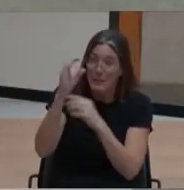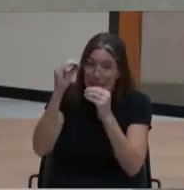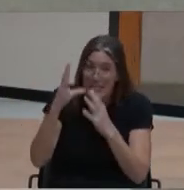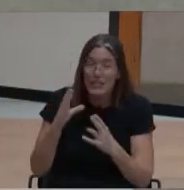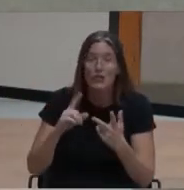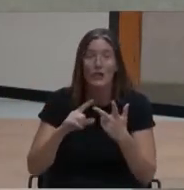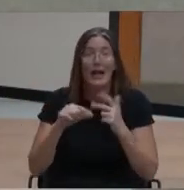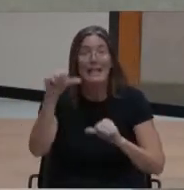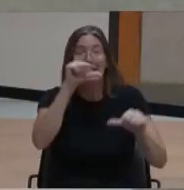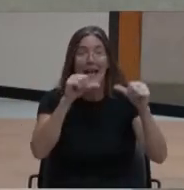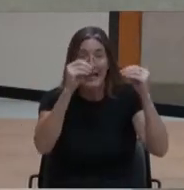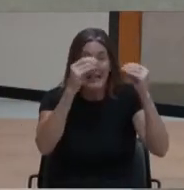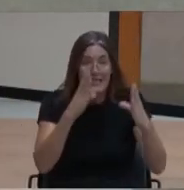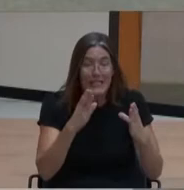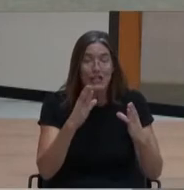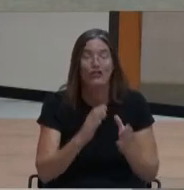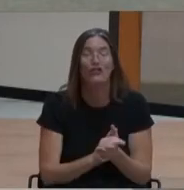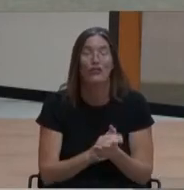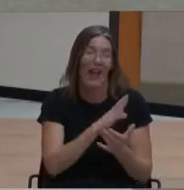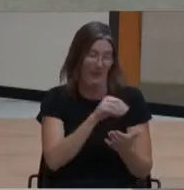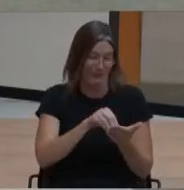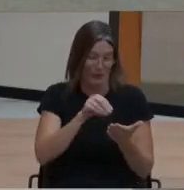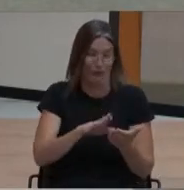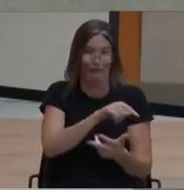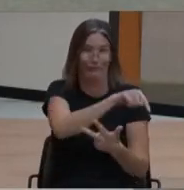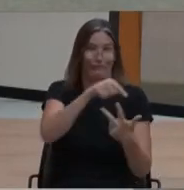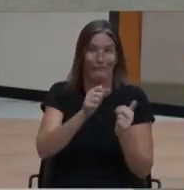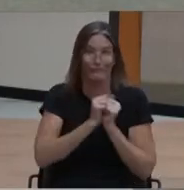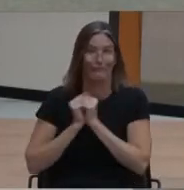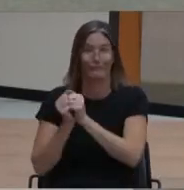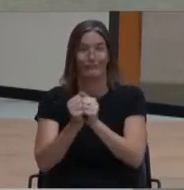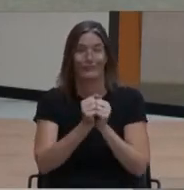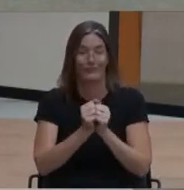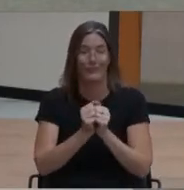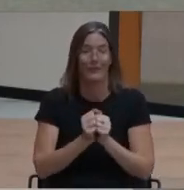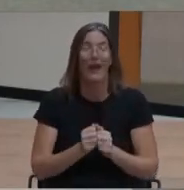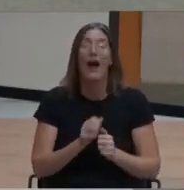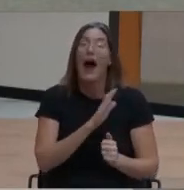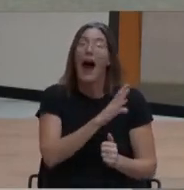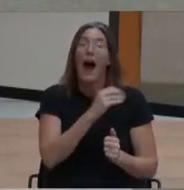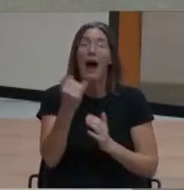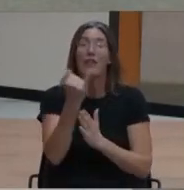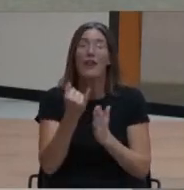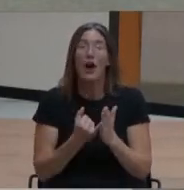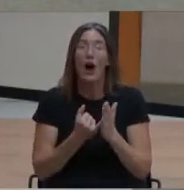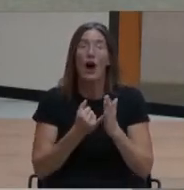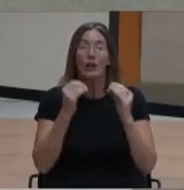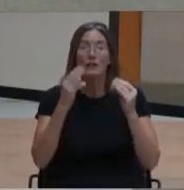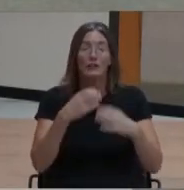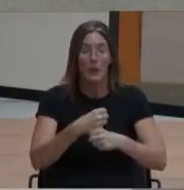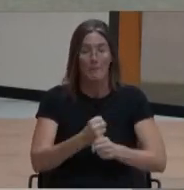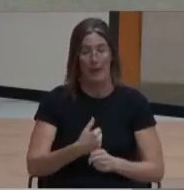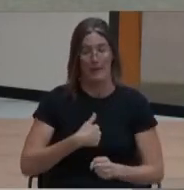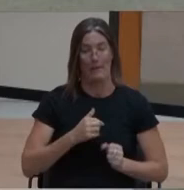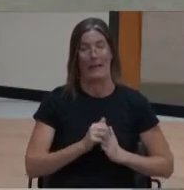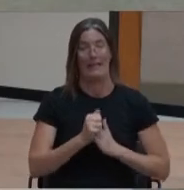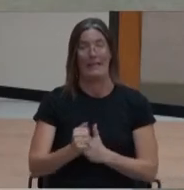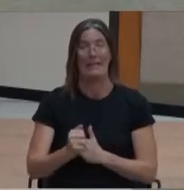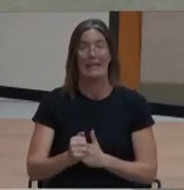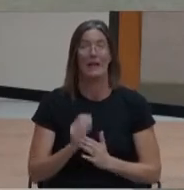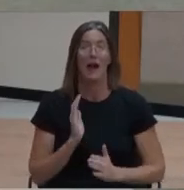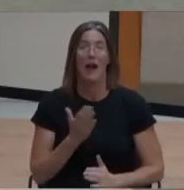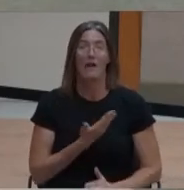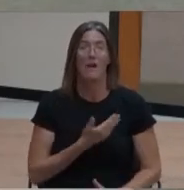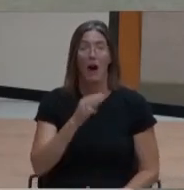Mr. Wren. In ASB, our teacher also made me the leader of our media team, which produced our first